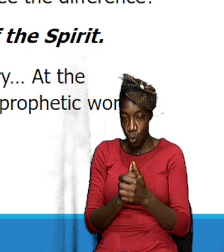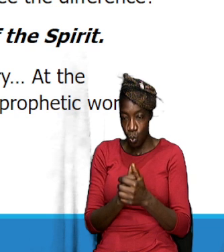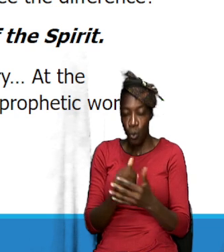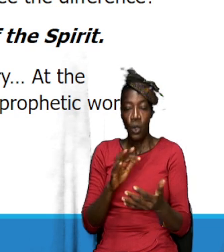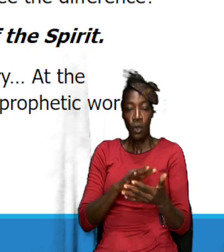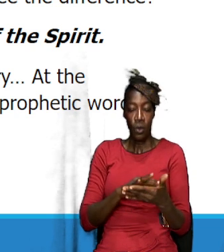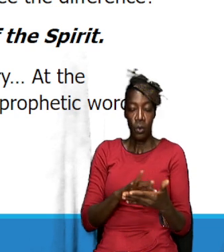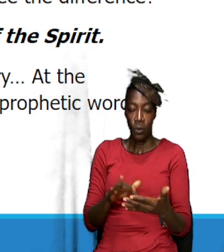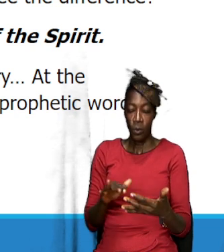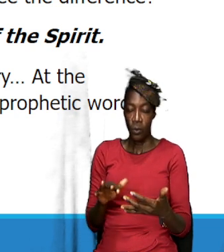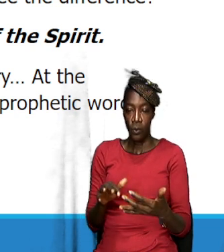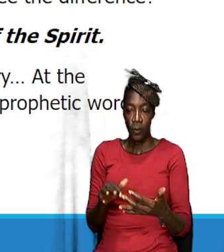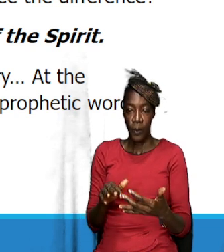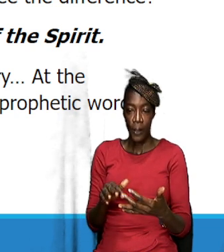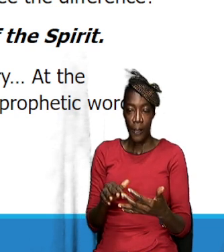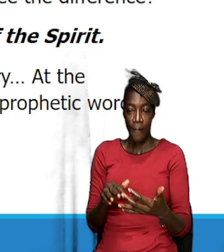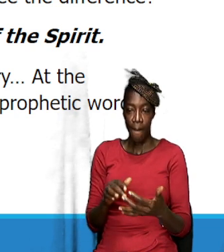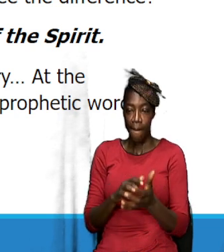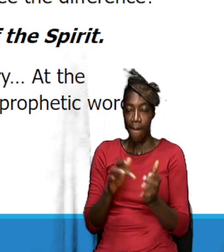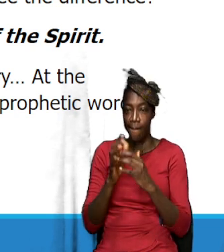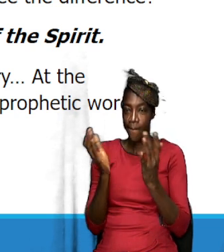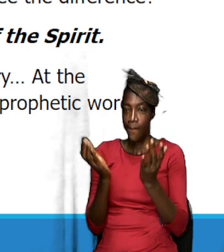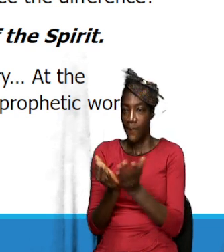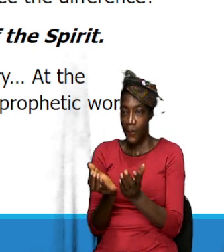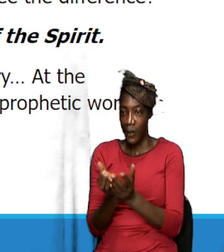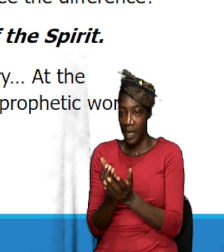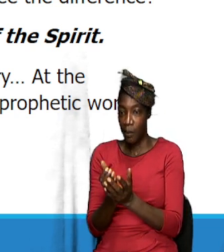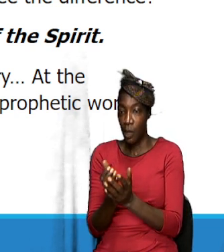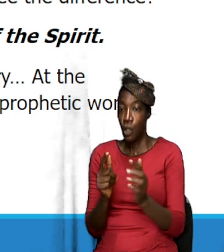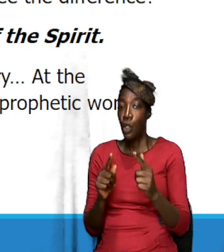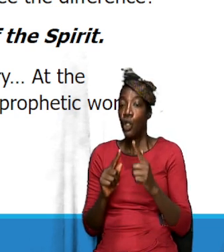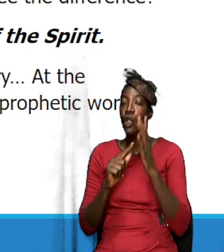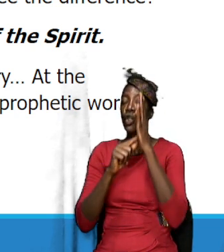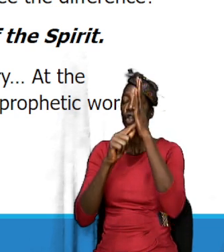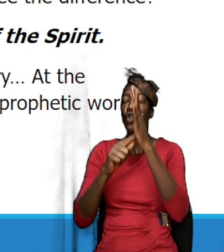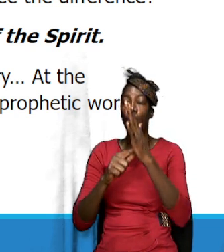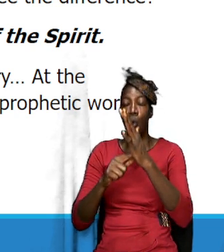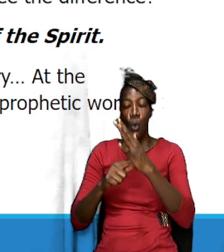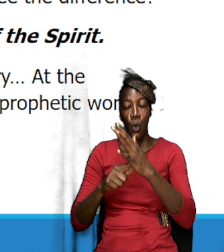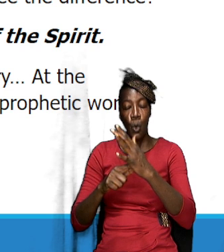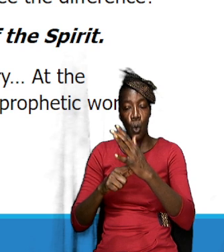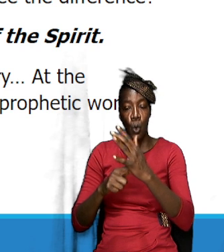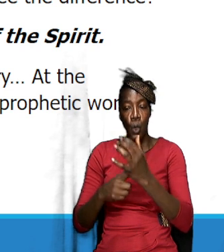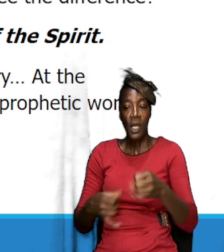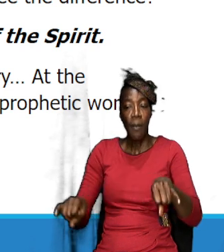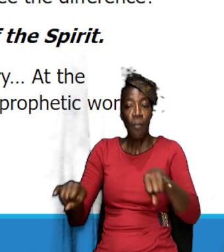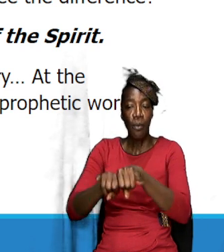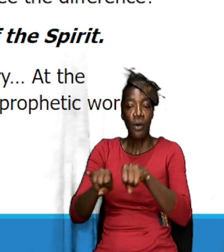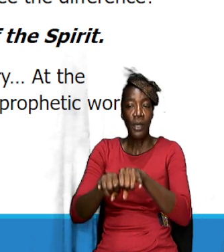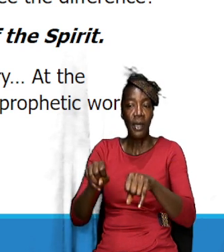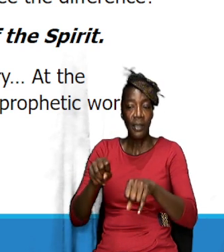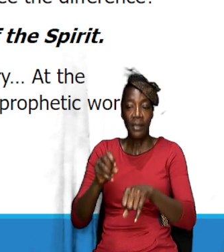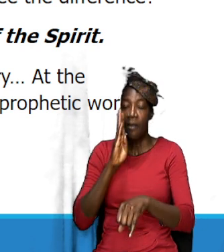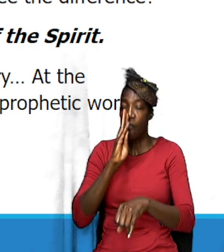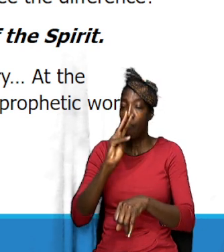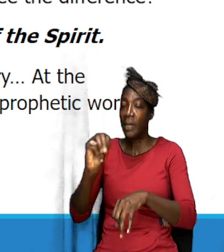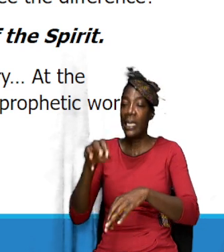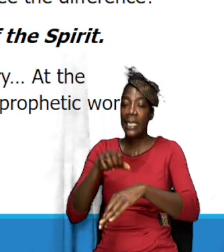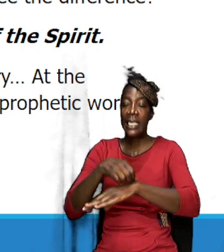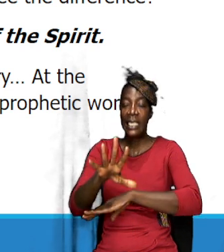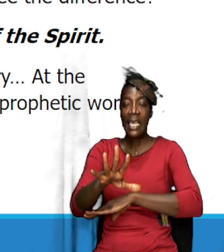scriptures that highlight the importance of being sent. And the first one we want to look at,